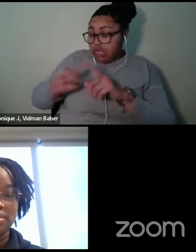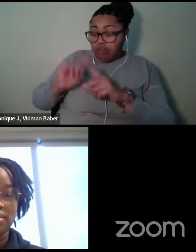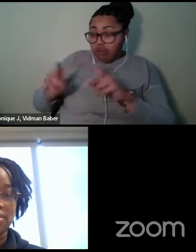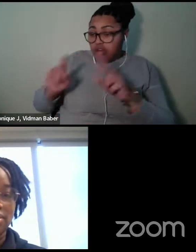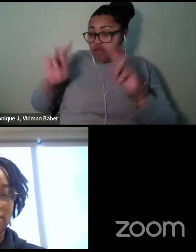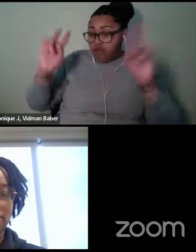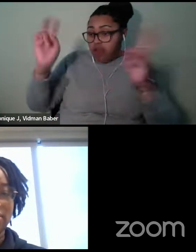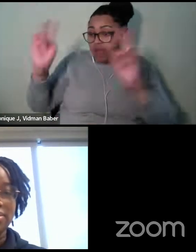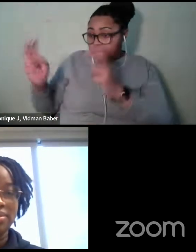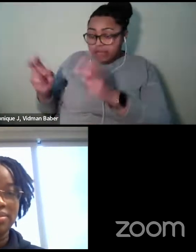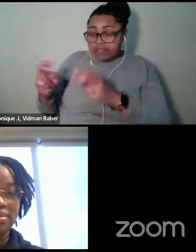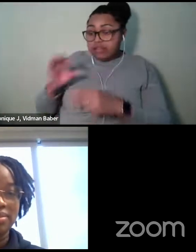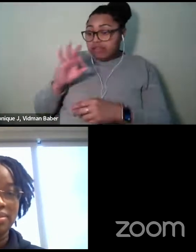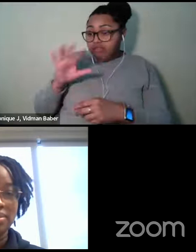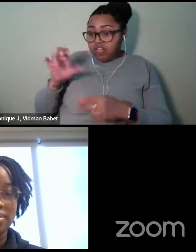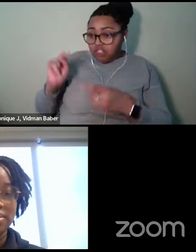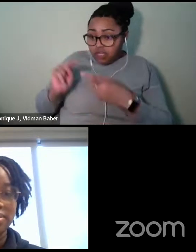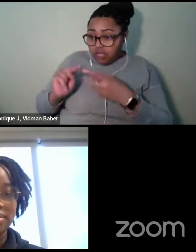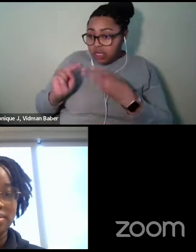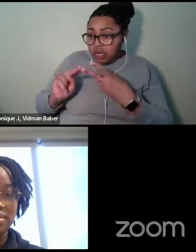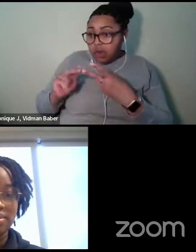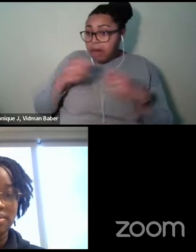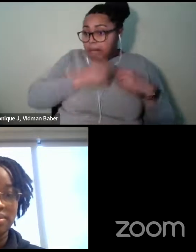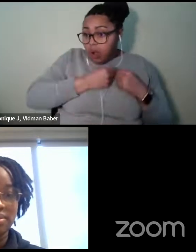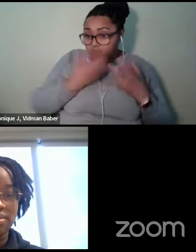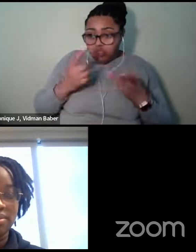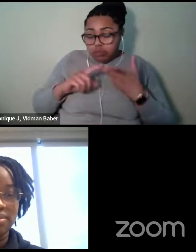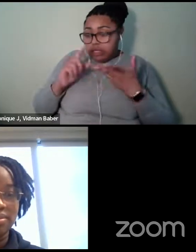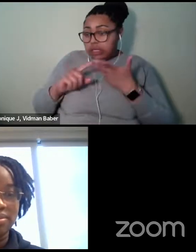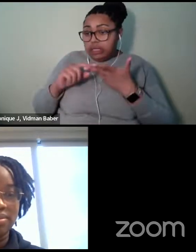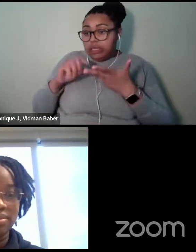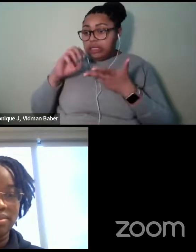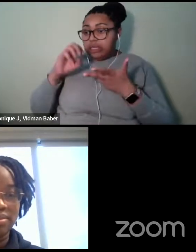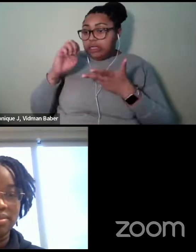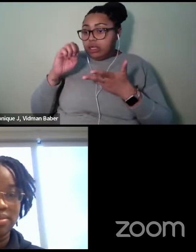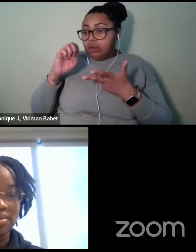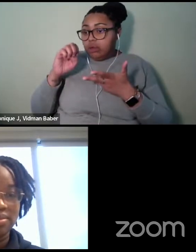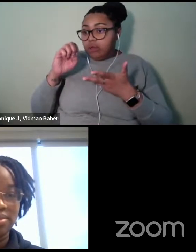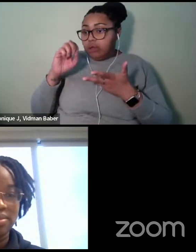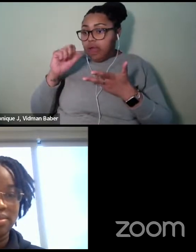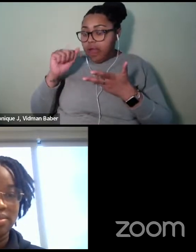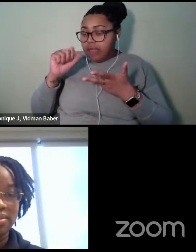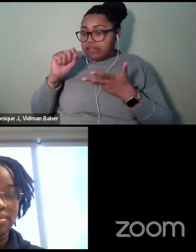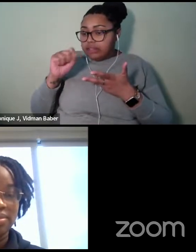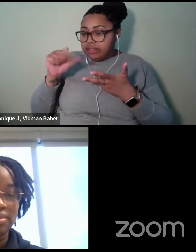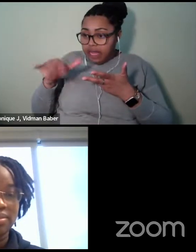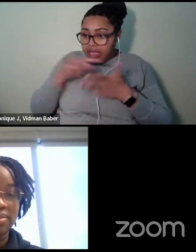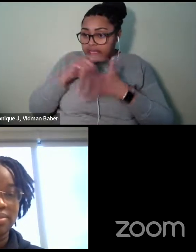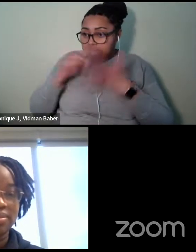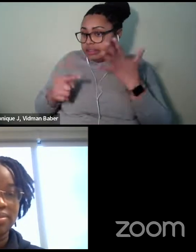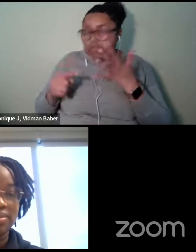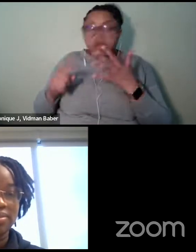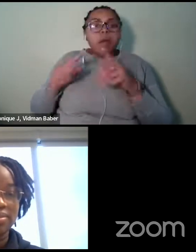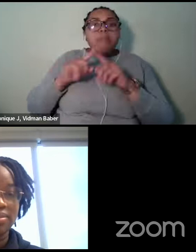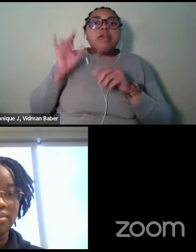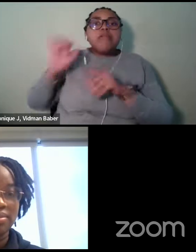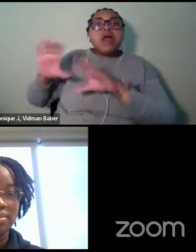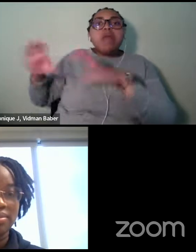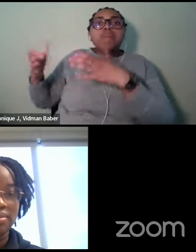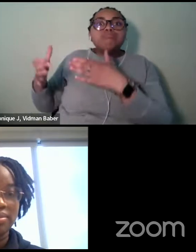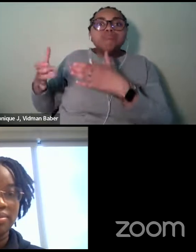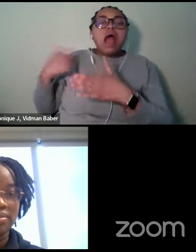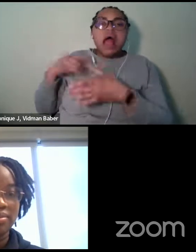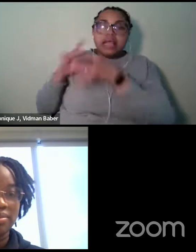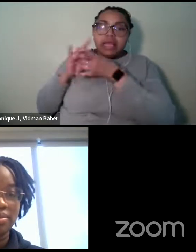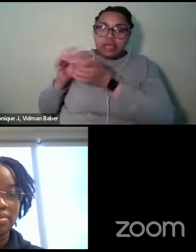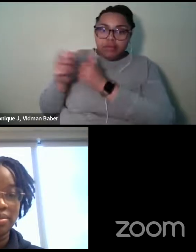essays, but from that anthology, I connected with them and we eventually formed a group,